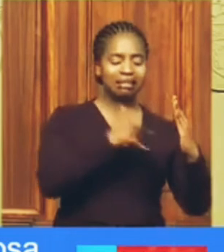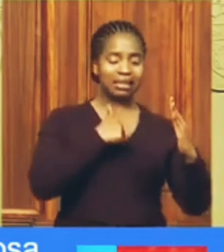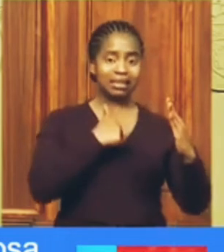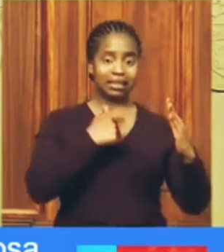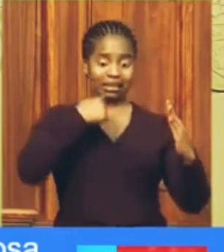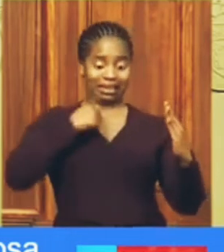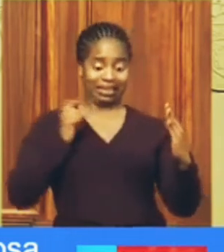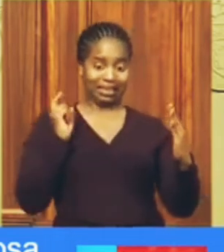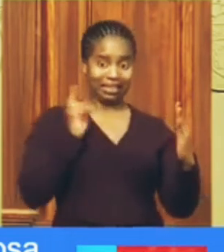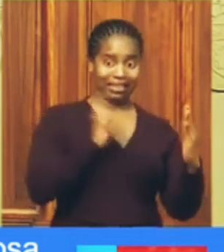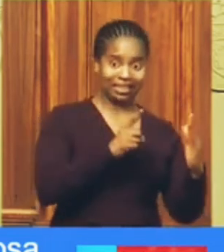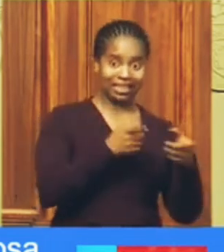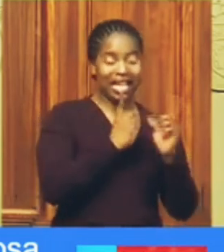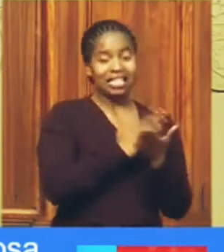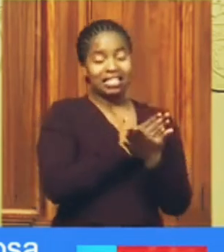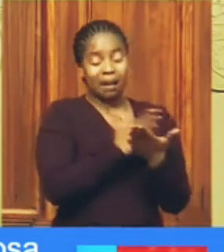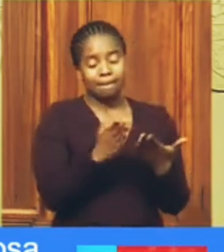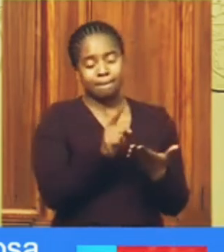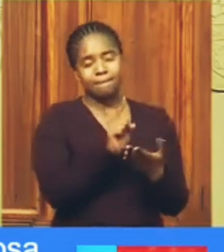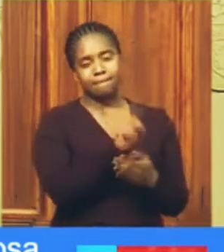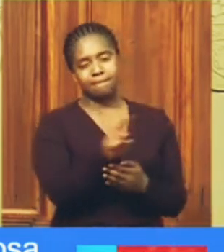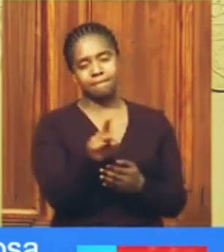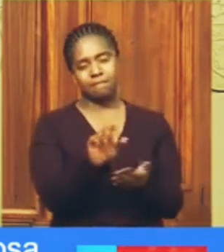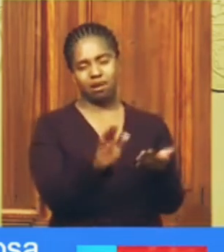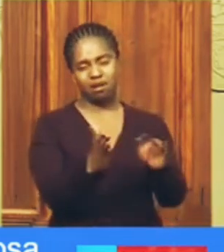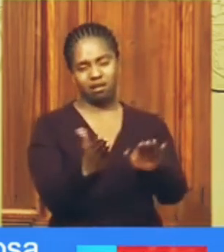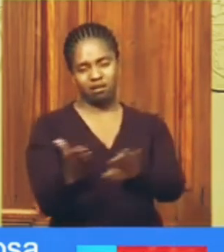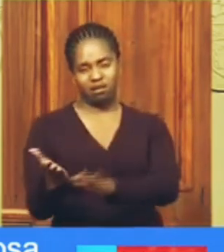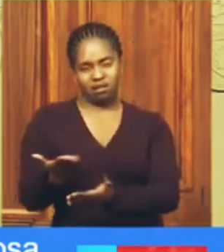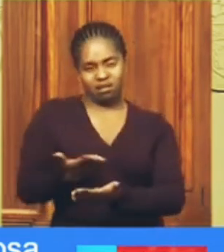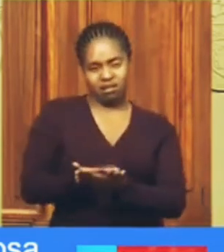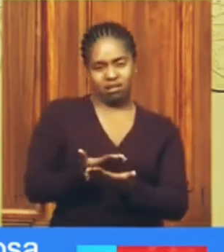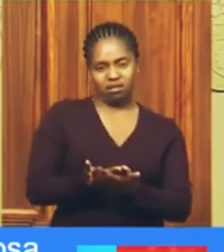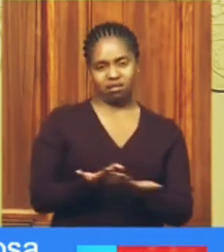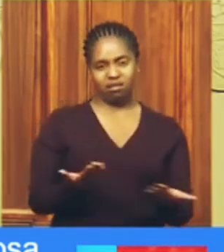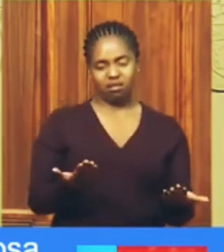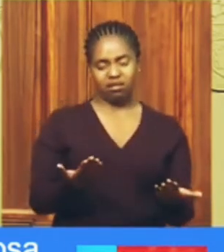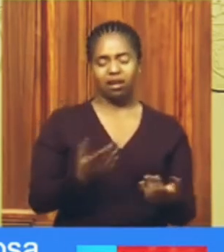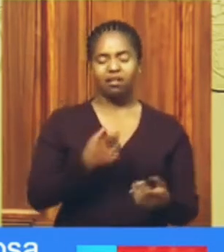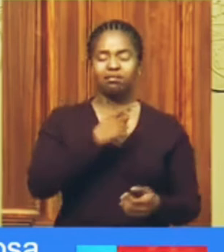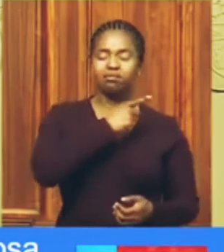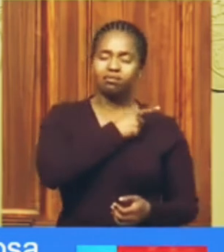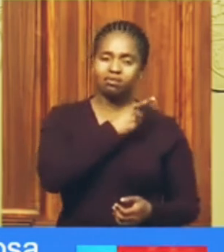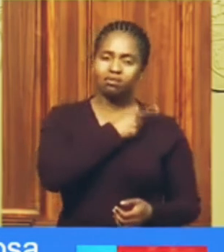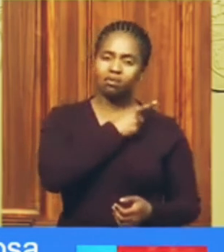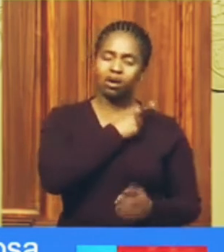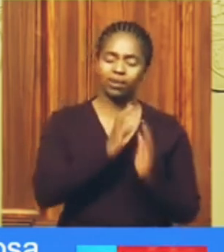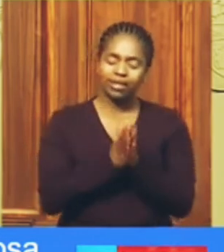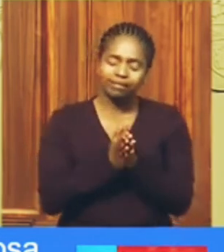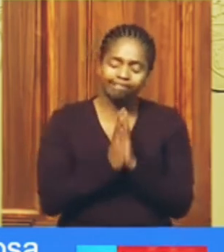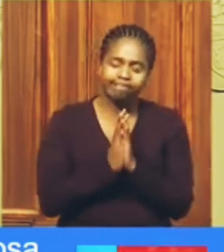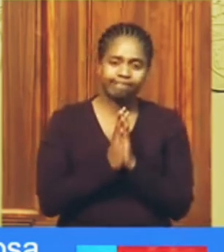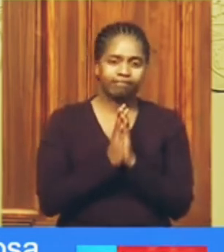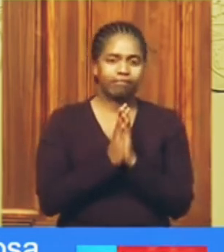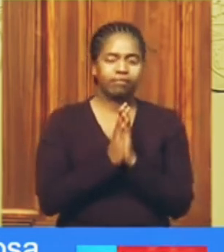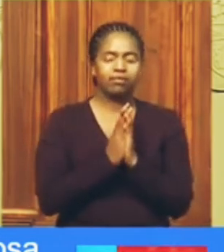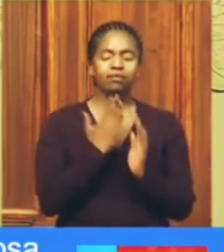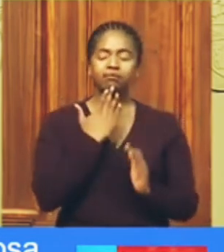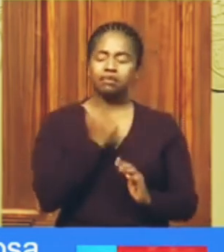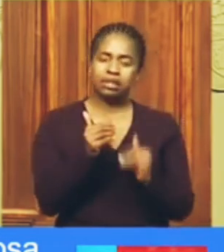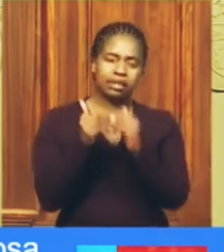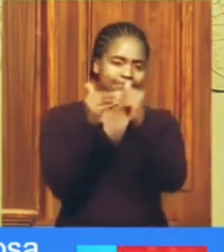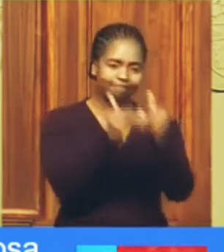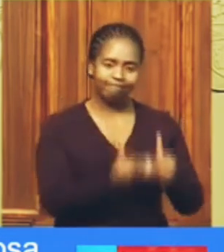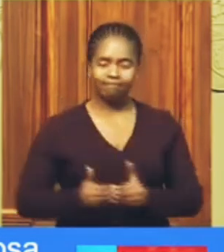sometimes leading to the deaths of some of family members. And it is for this reason that we say we should be